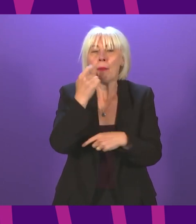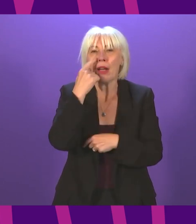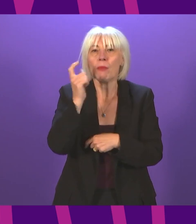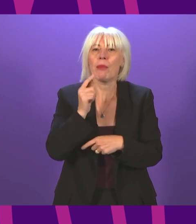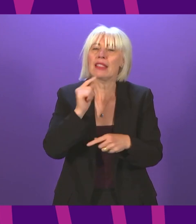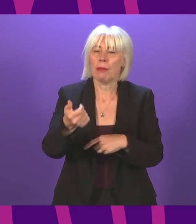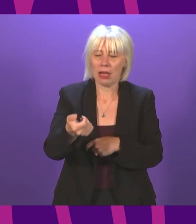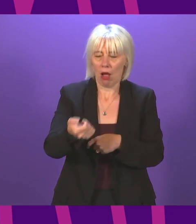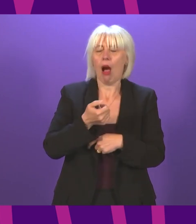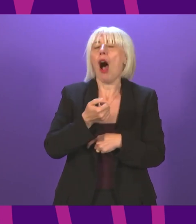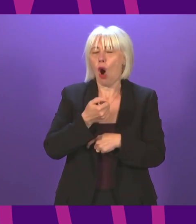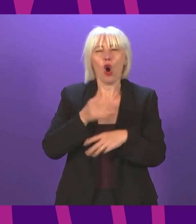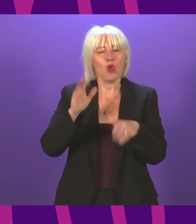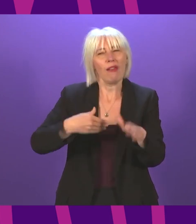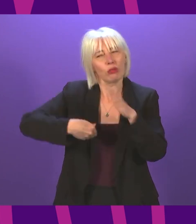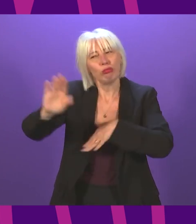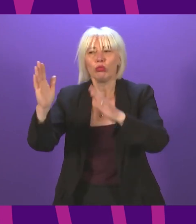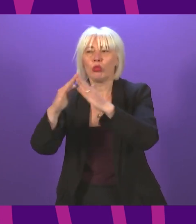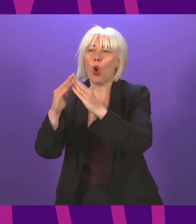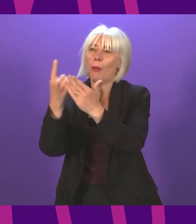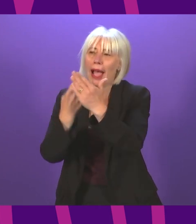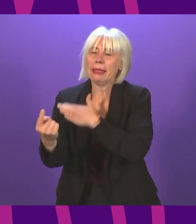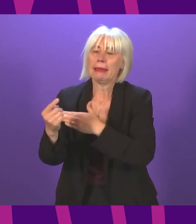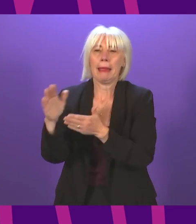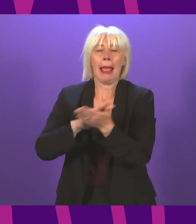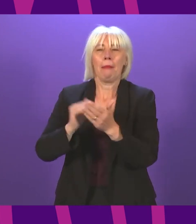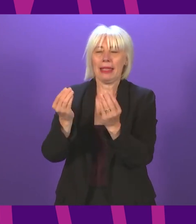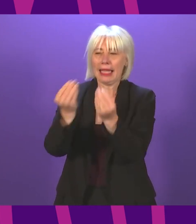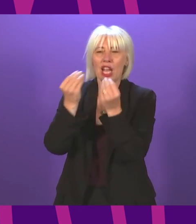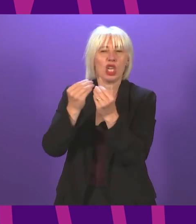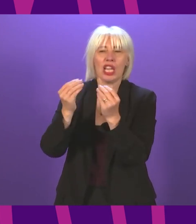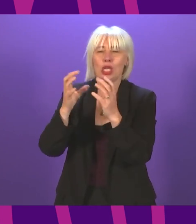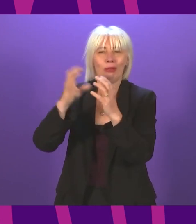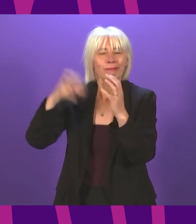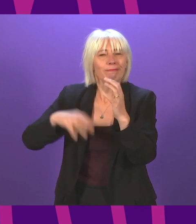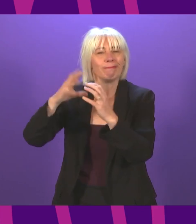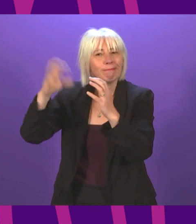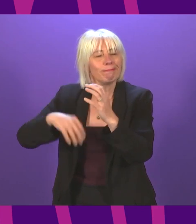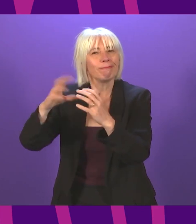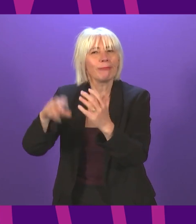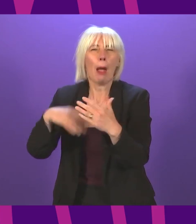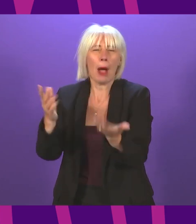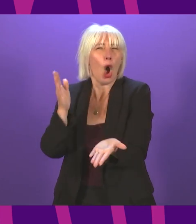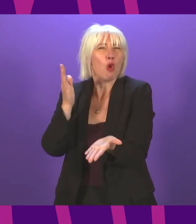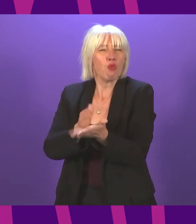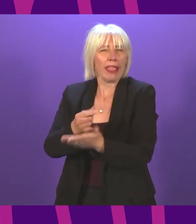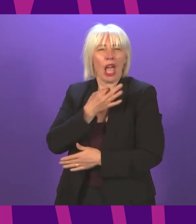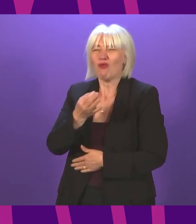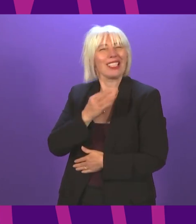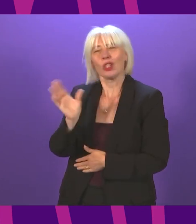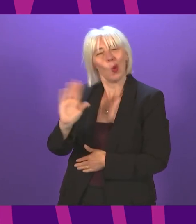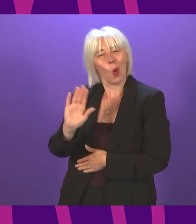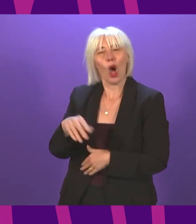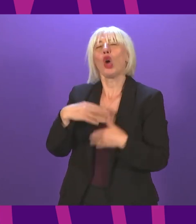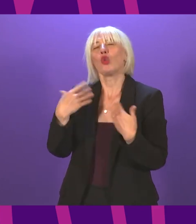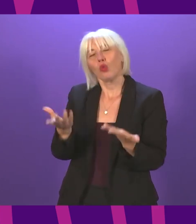asked to isolate and therefore have disruption to their education when they were not in reality at risk of getting